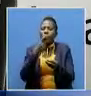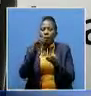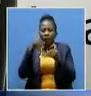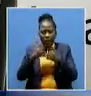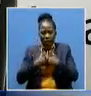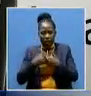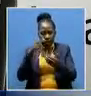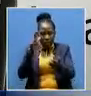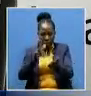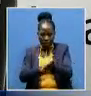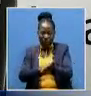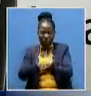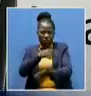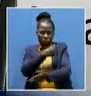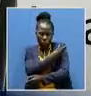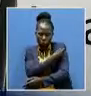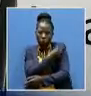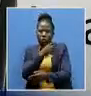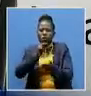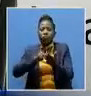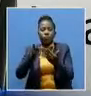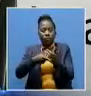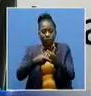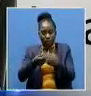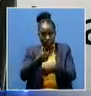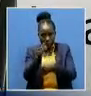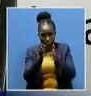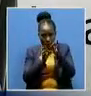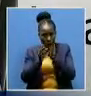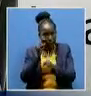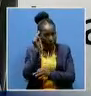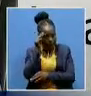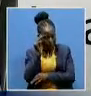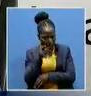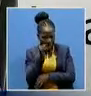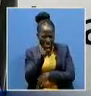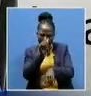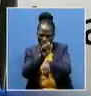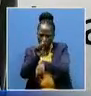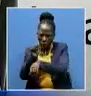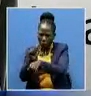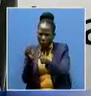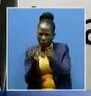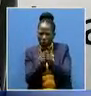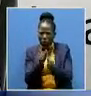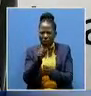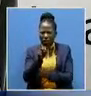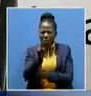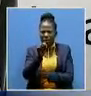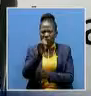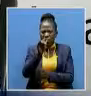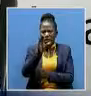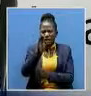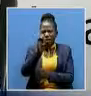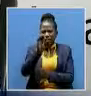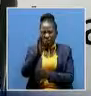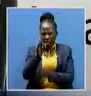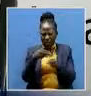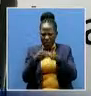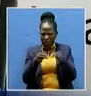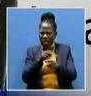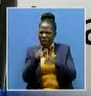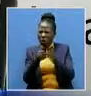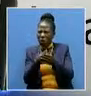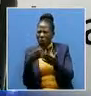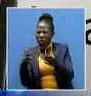COVID-19 vaccine program. He says his ministry is also collaborating with UNICEF to ensure that commodities and